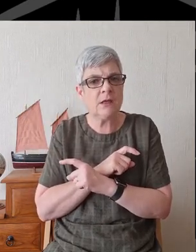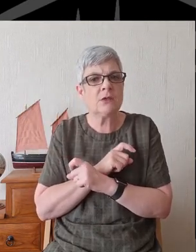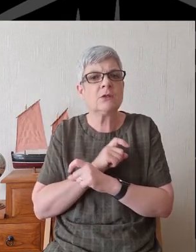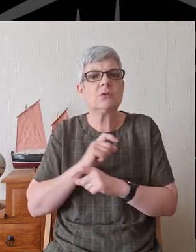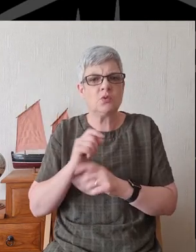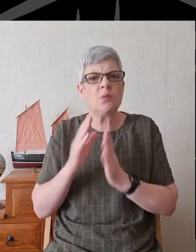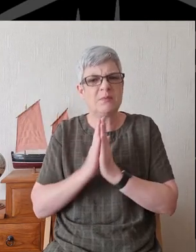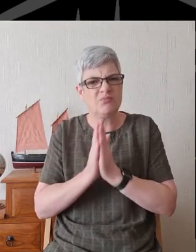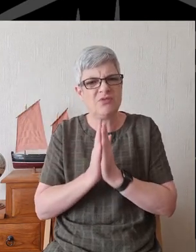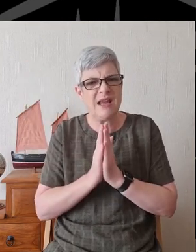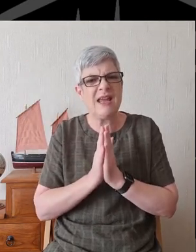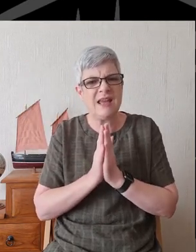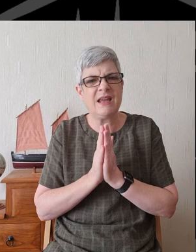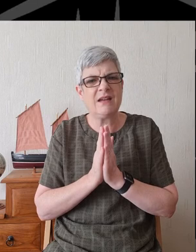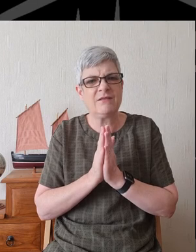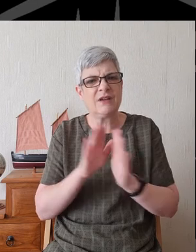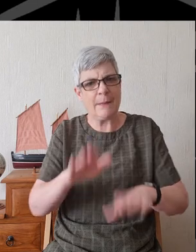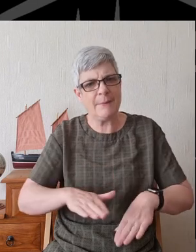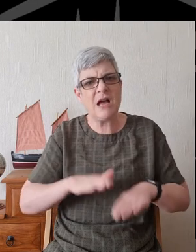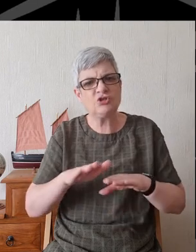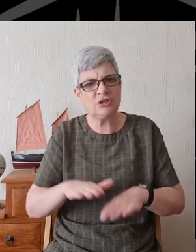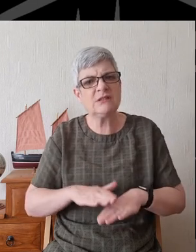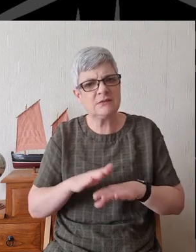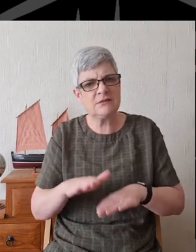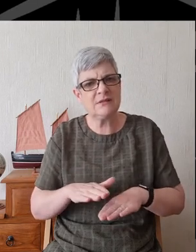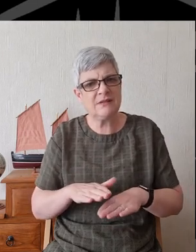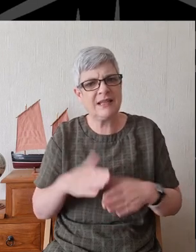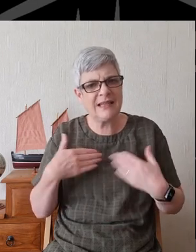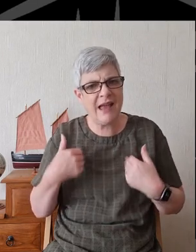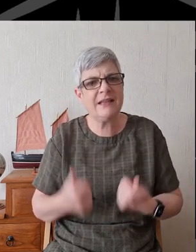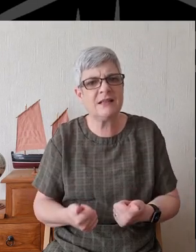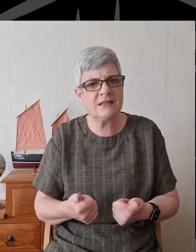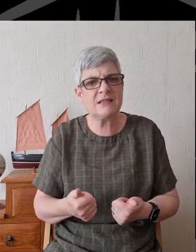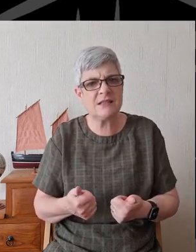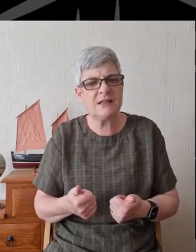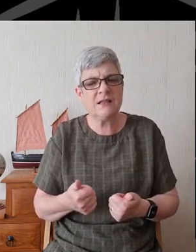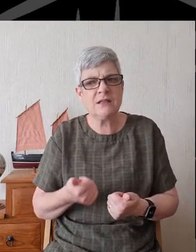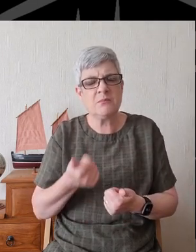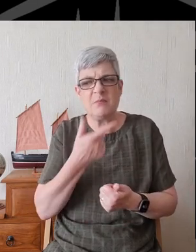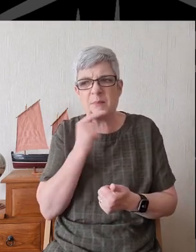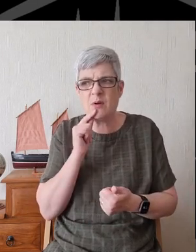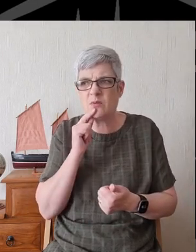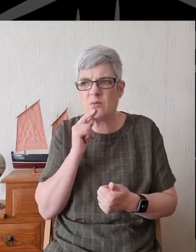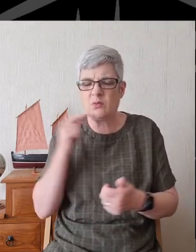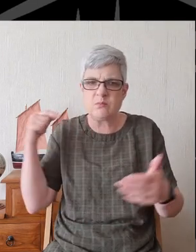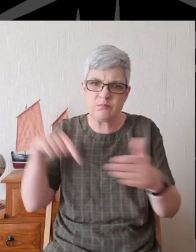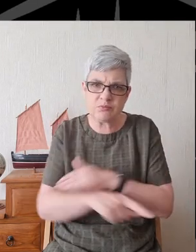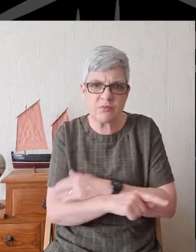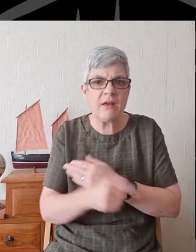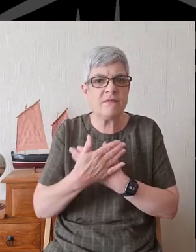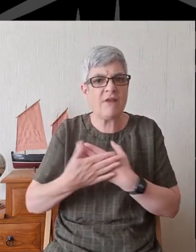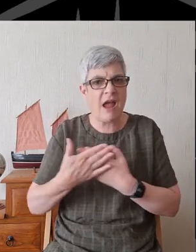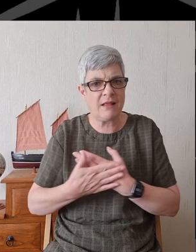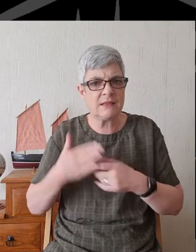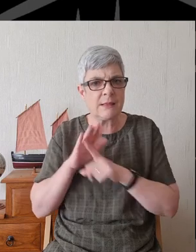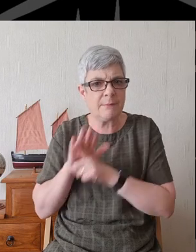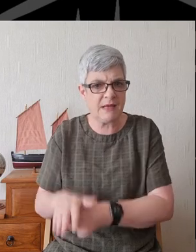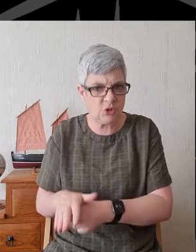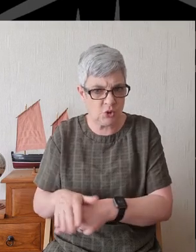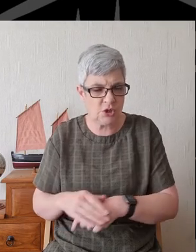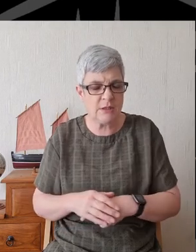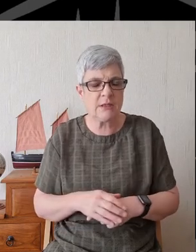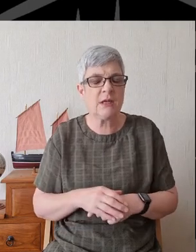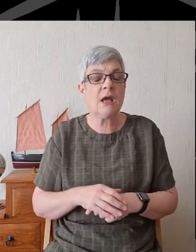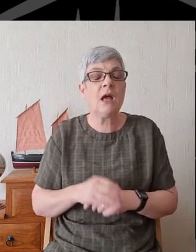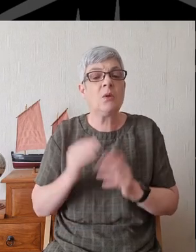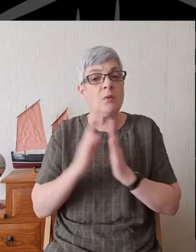For compassion And kindness Towards those fleeing From violence And persecution We pray that